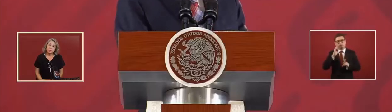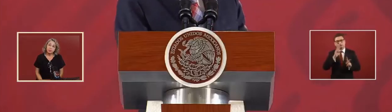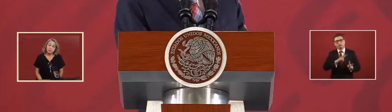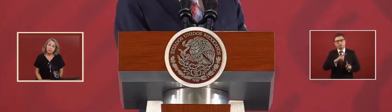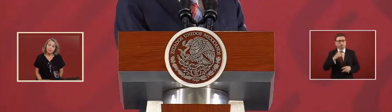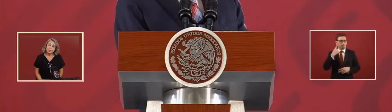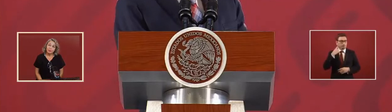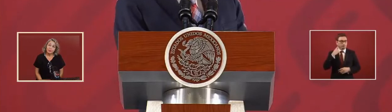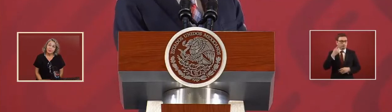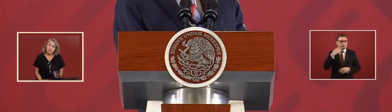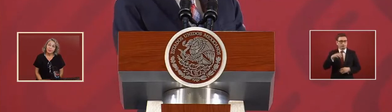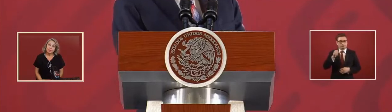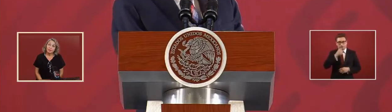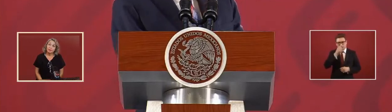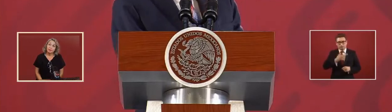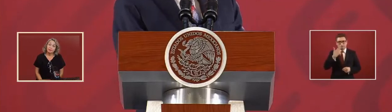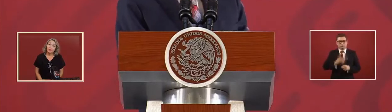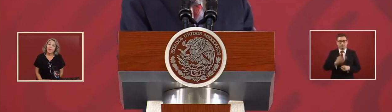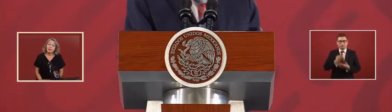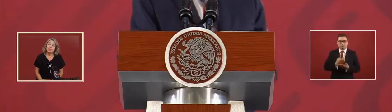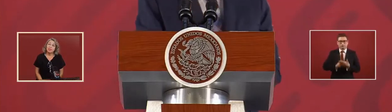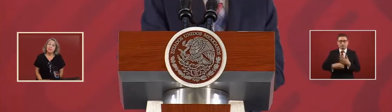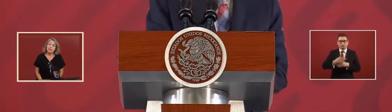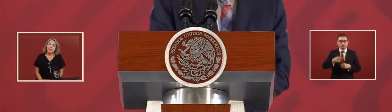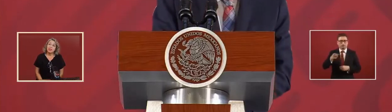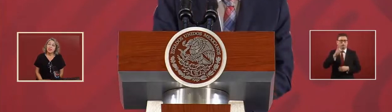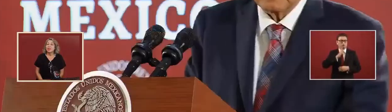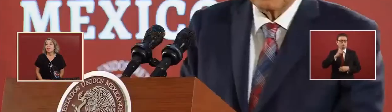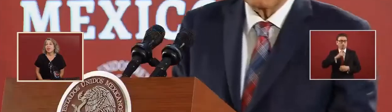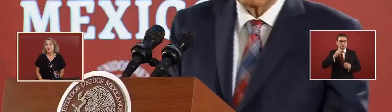I'm sure the secretary of economy is listening